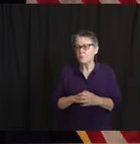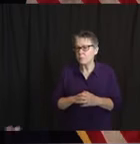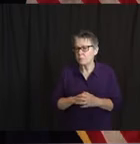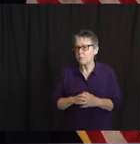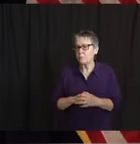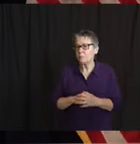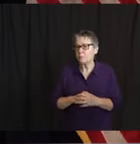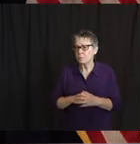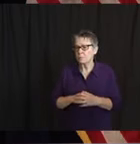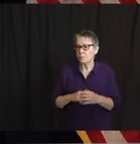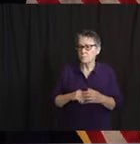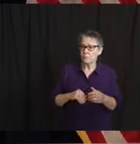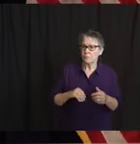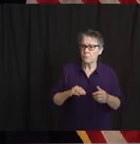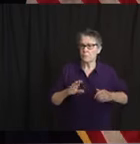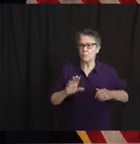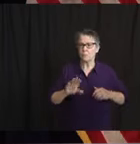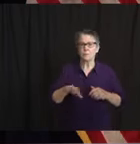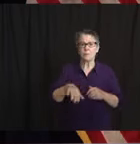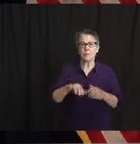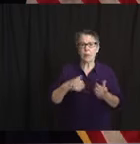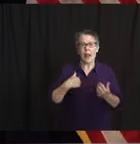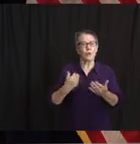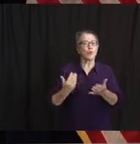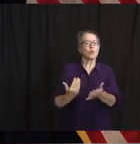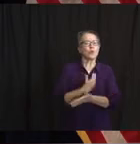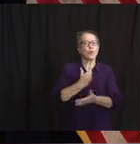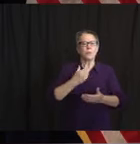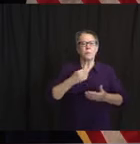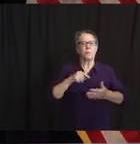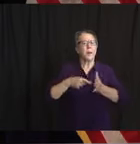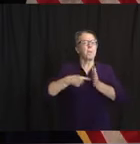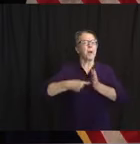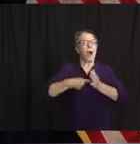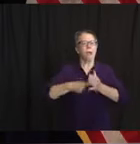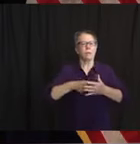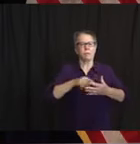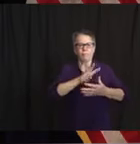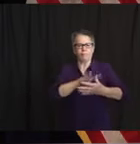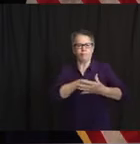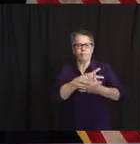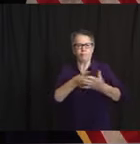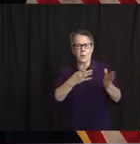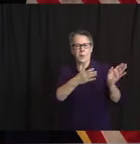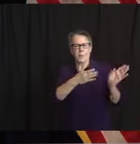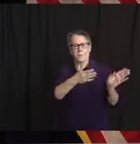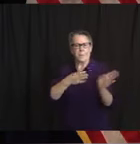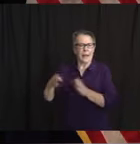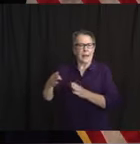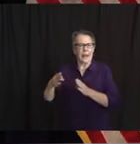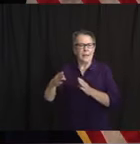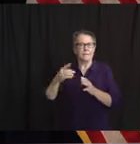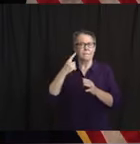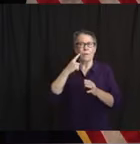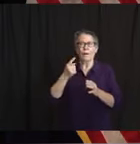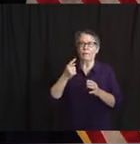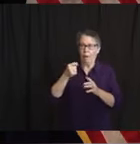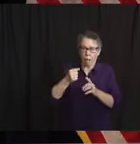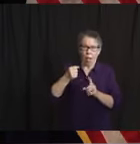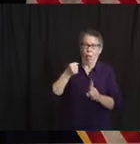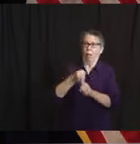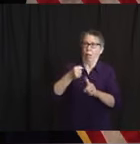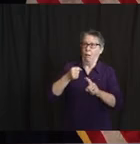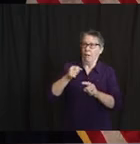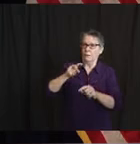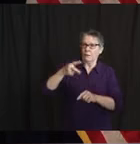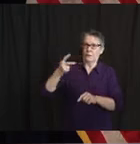like and how many anticipated hospitalization in cases? The fourth question is, have